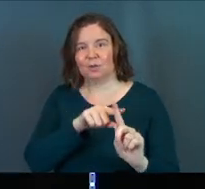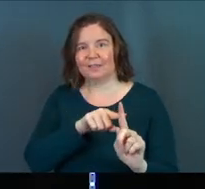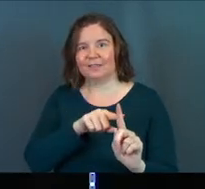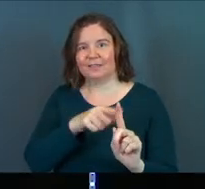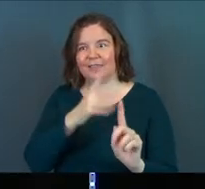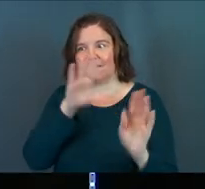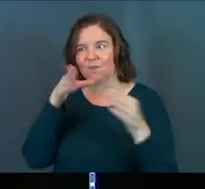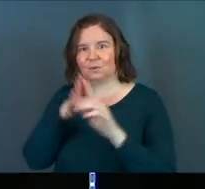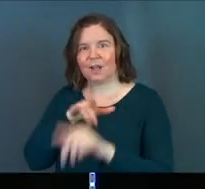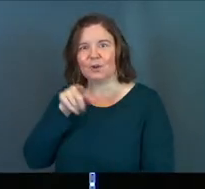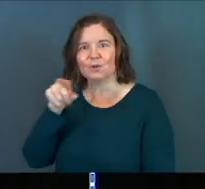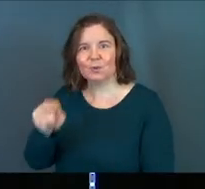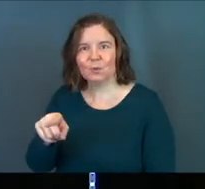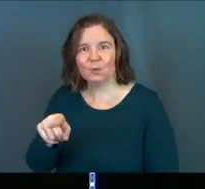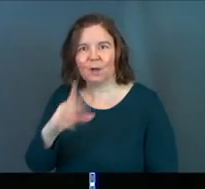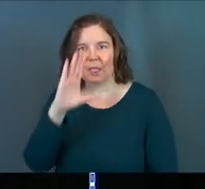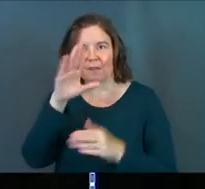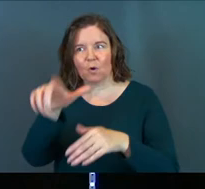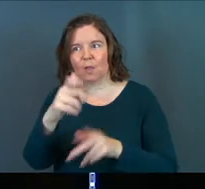were in you.